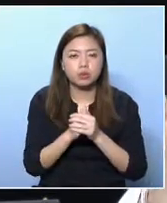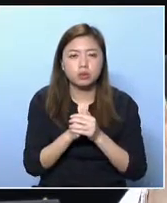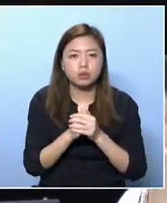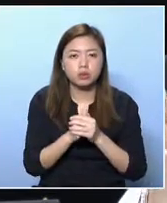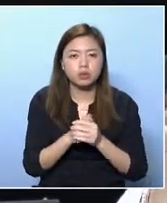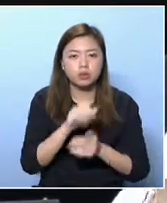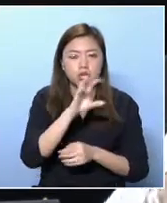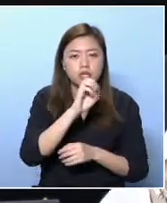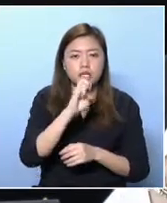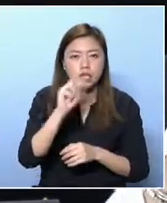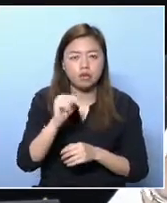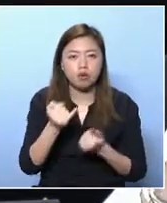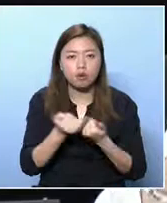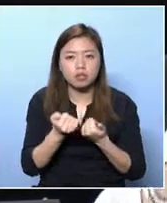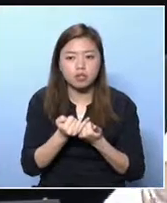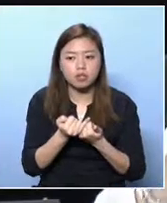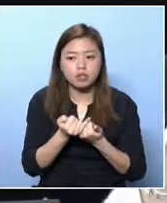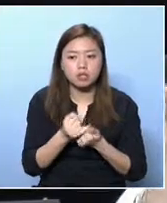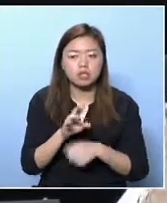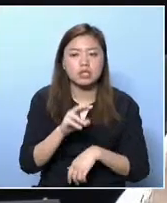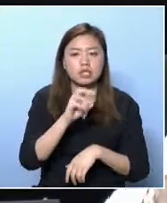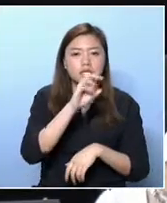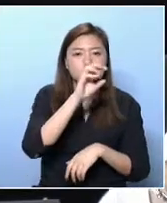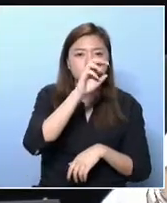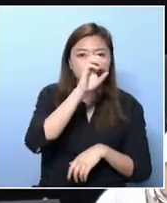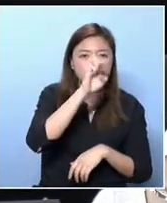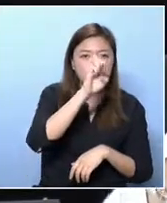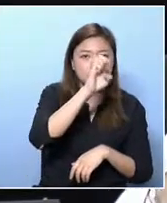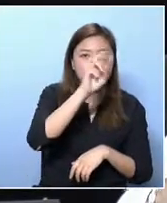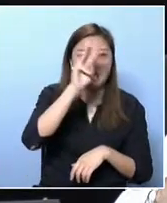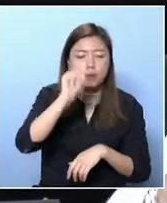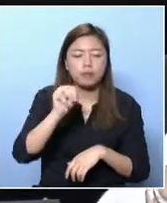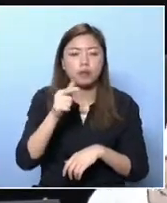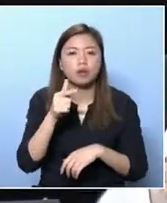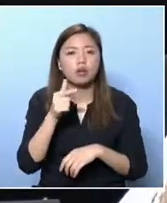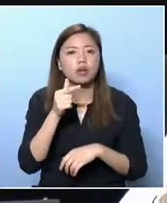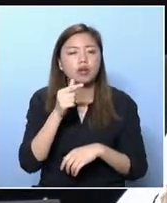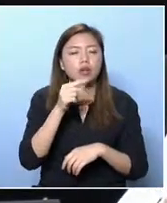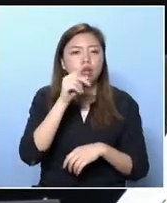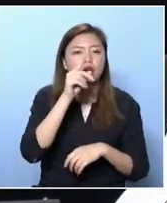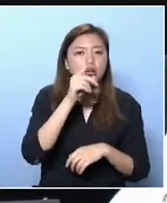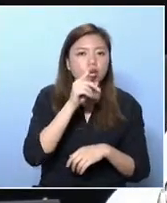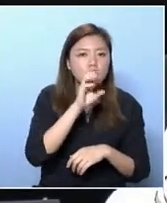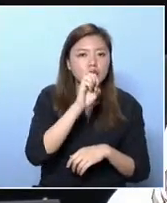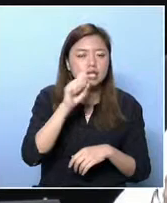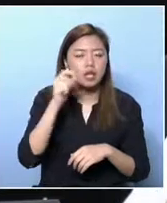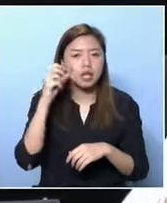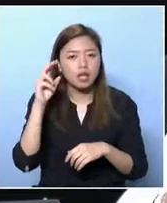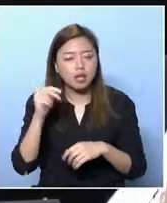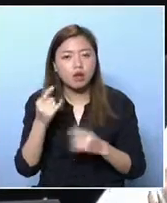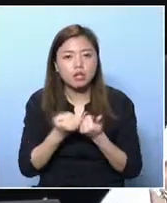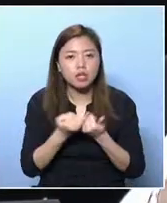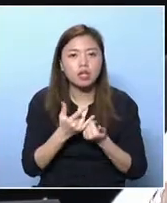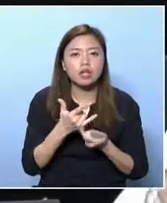which we all pay attention to. SEN children among EM, women among EM,